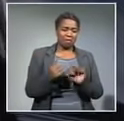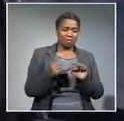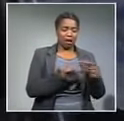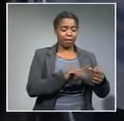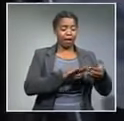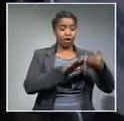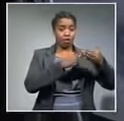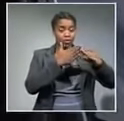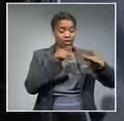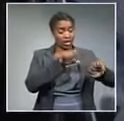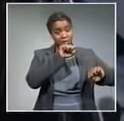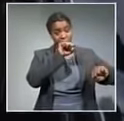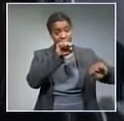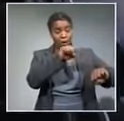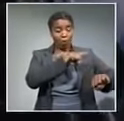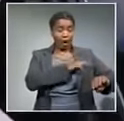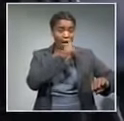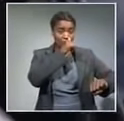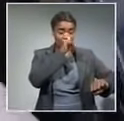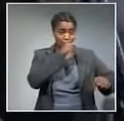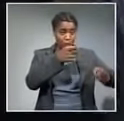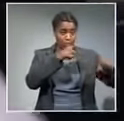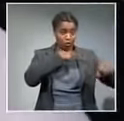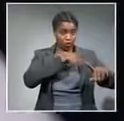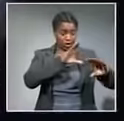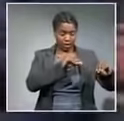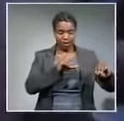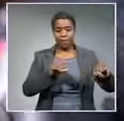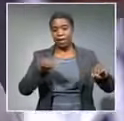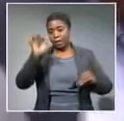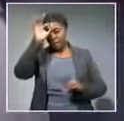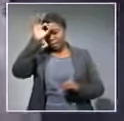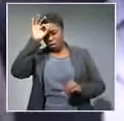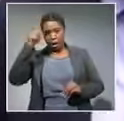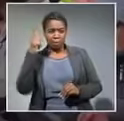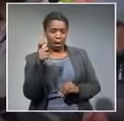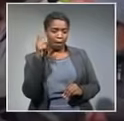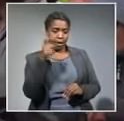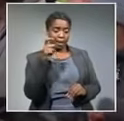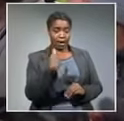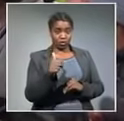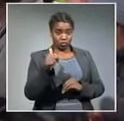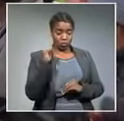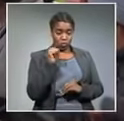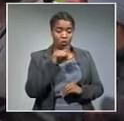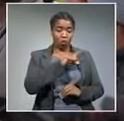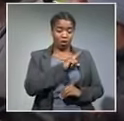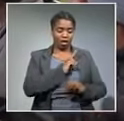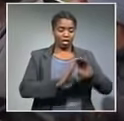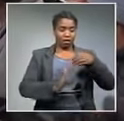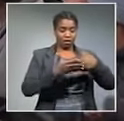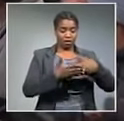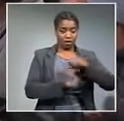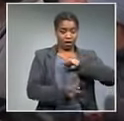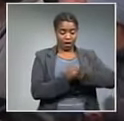between the police and some protesting residents some of these residents were part of a shutdown that took place